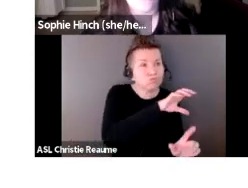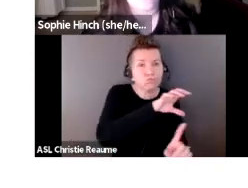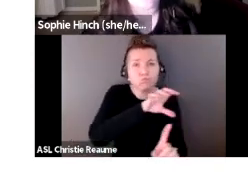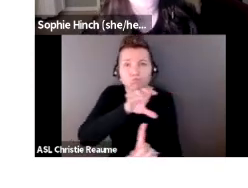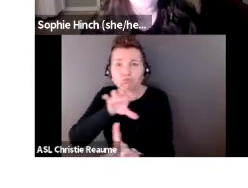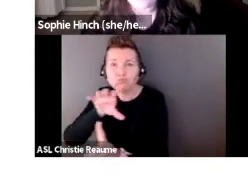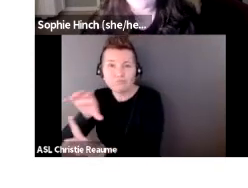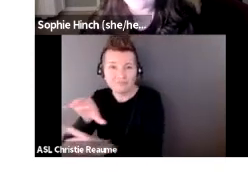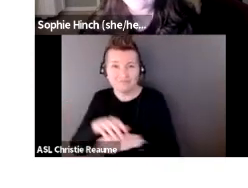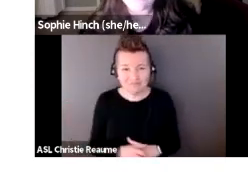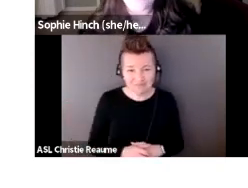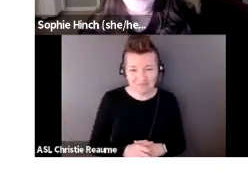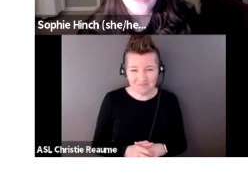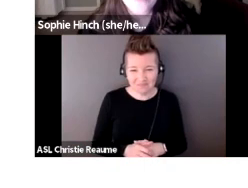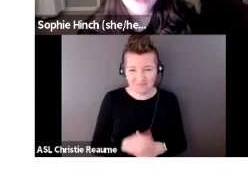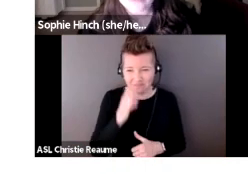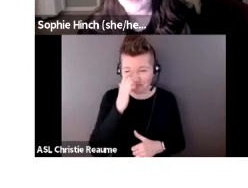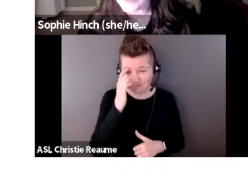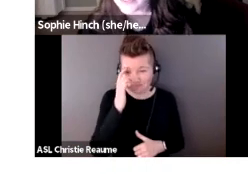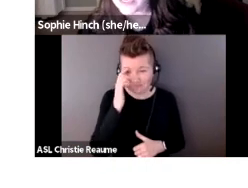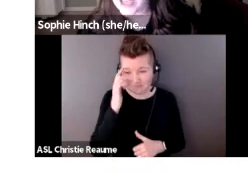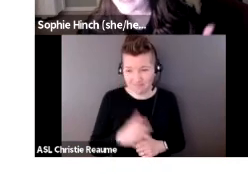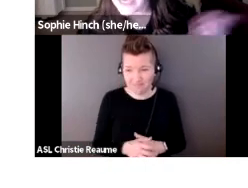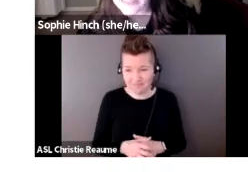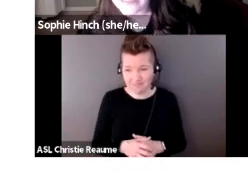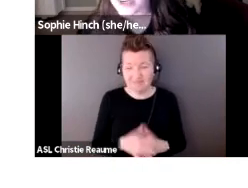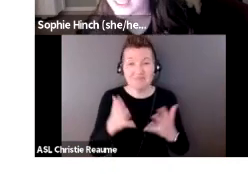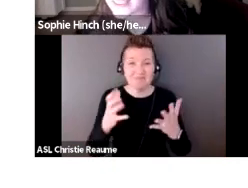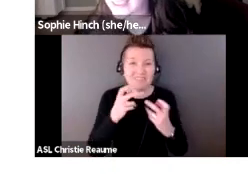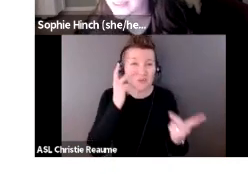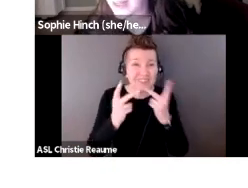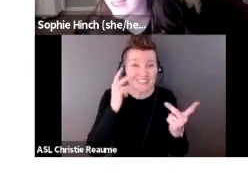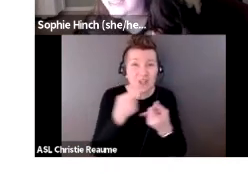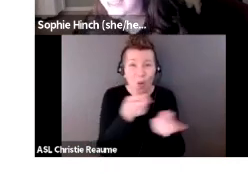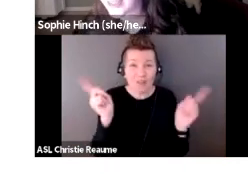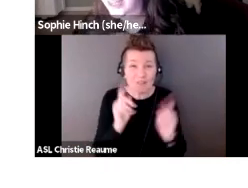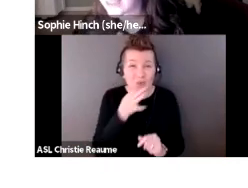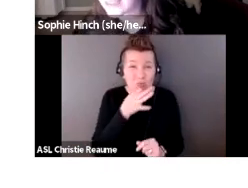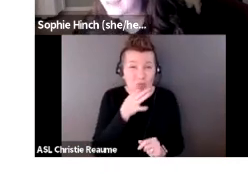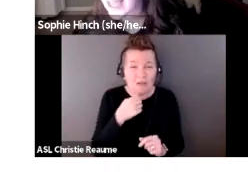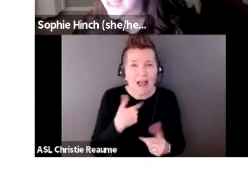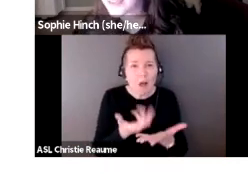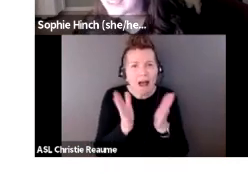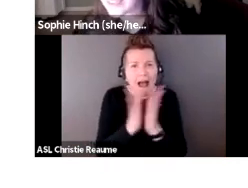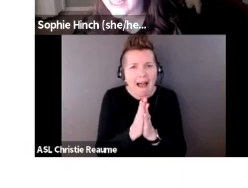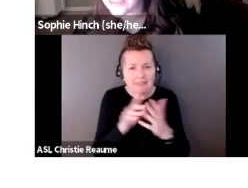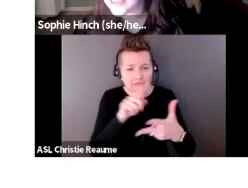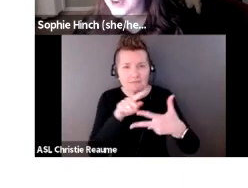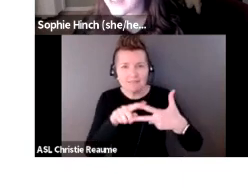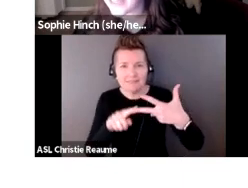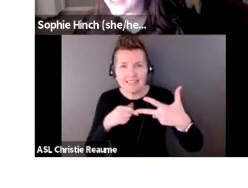well. Uh, so we hope to see you all very soon. And I'm going to ask the artist as well. I see, uh, some handles,